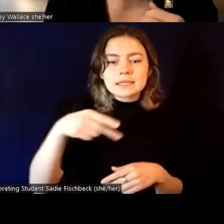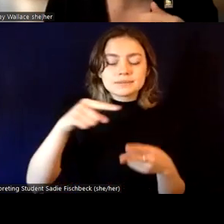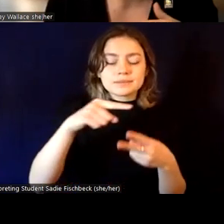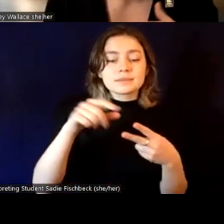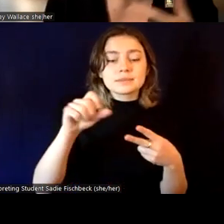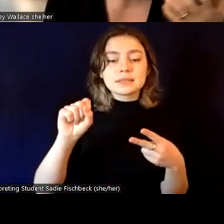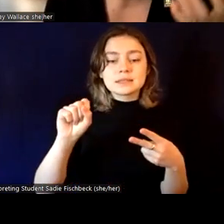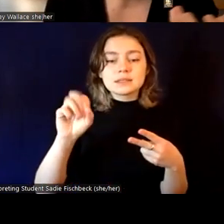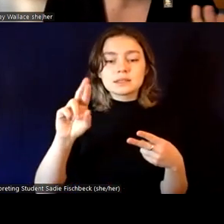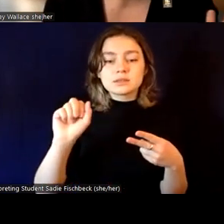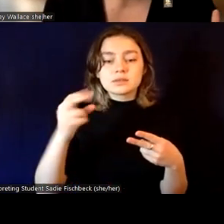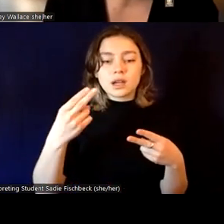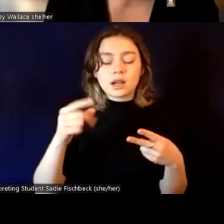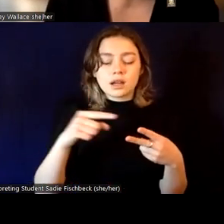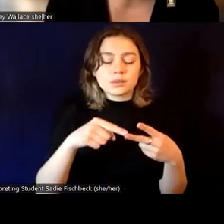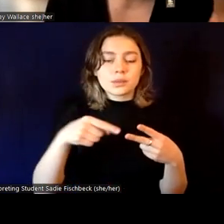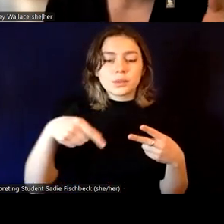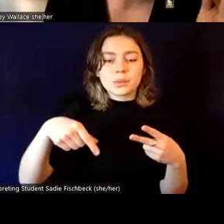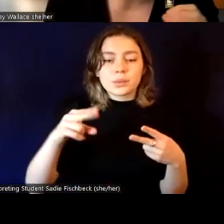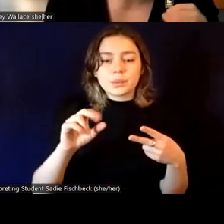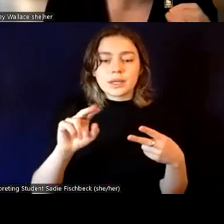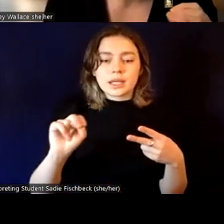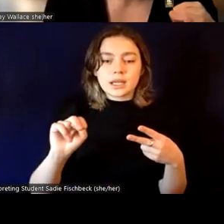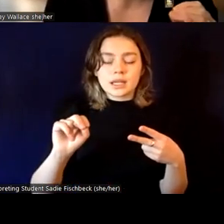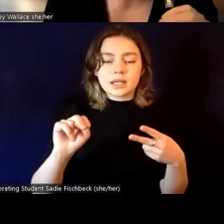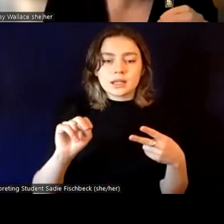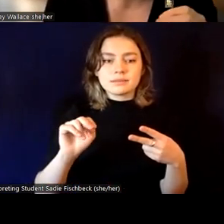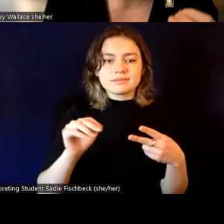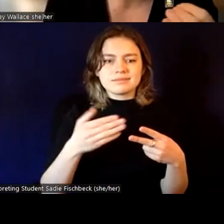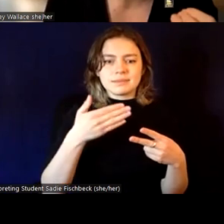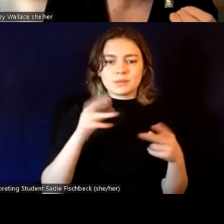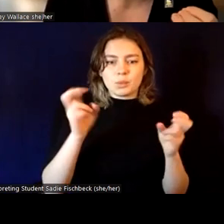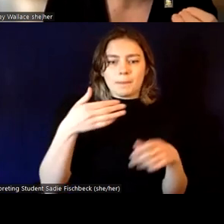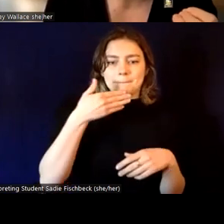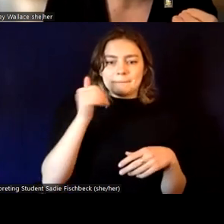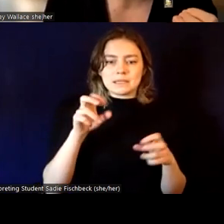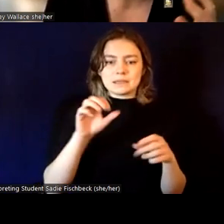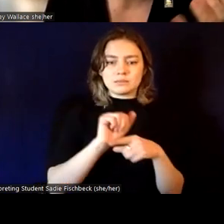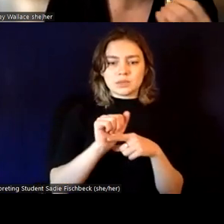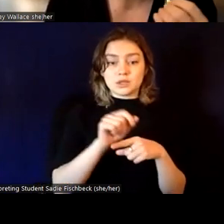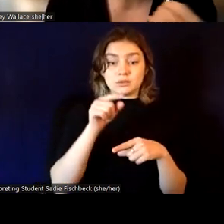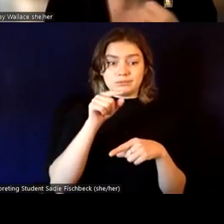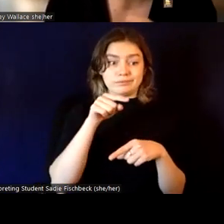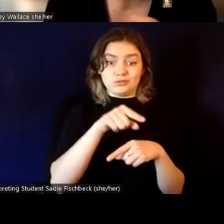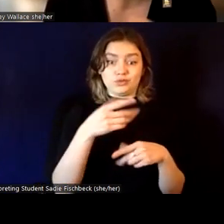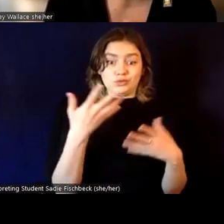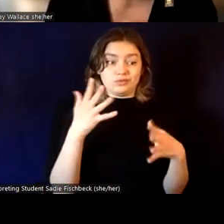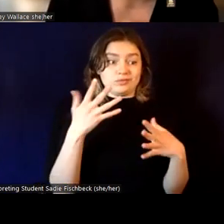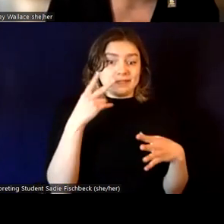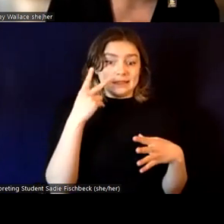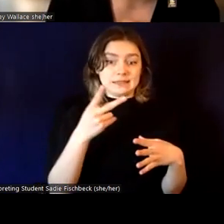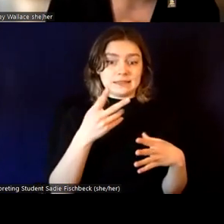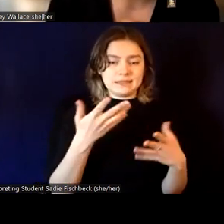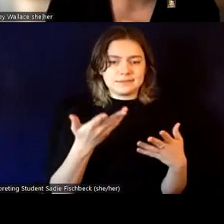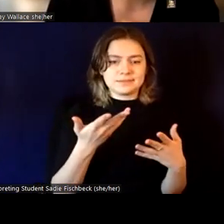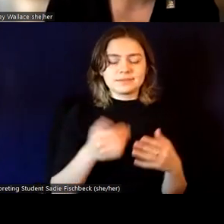chime in about sort of best practices that you've seen, because I'm imagining that there are a lot of people who are wondering, you know, what, what could I do on an organizational